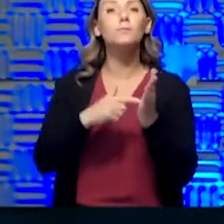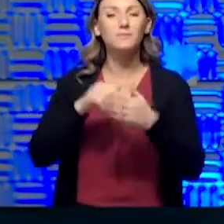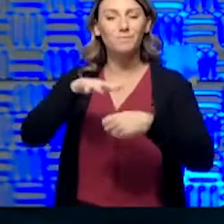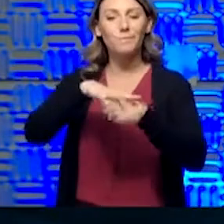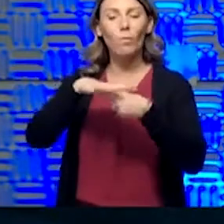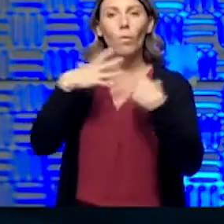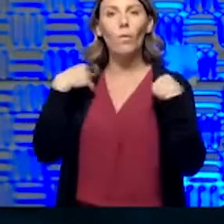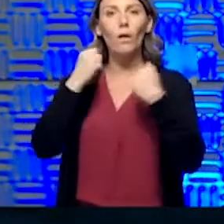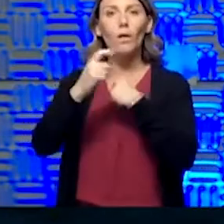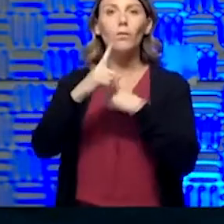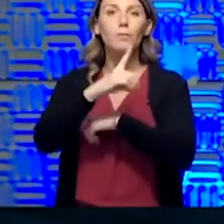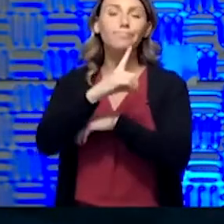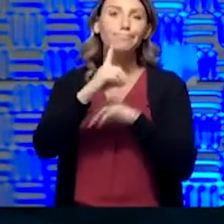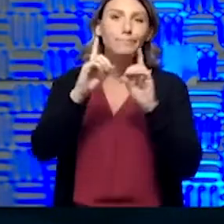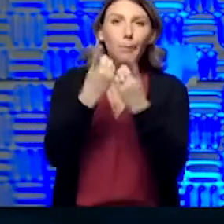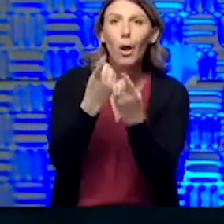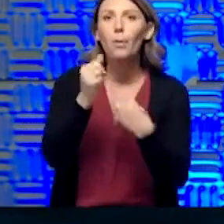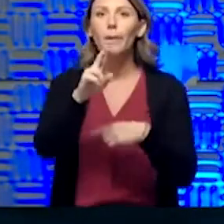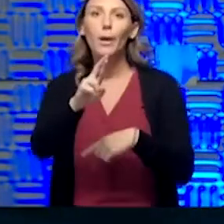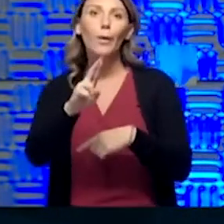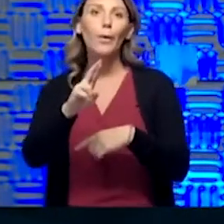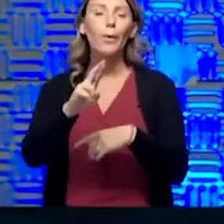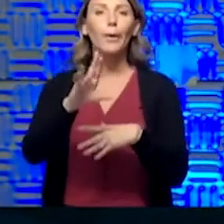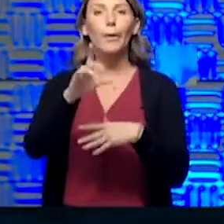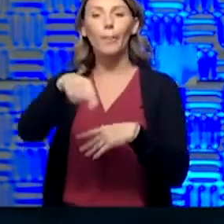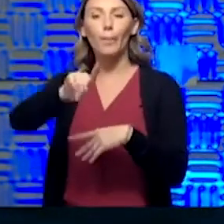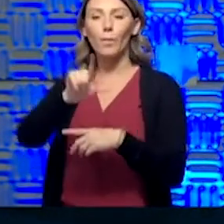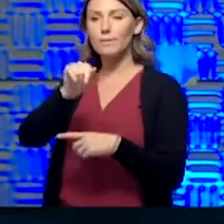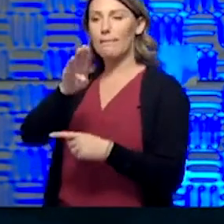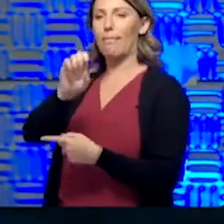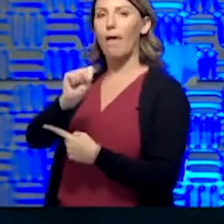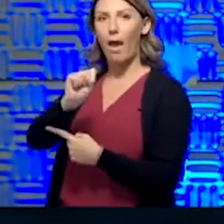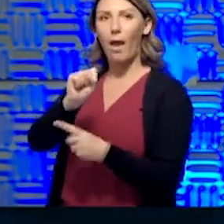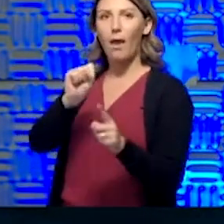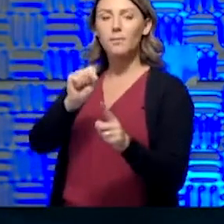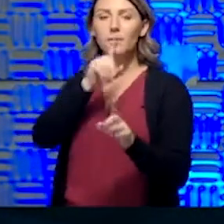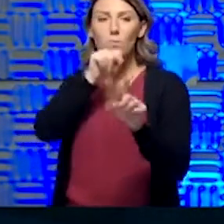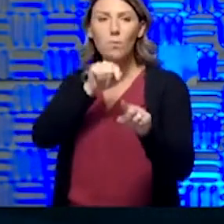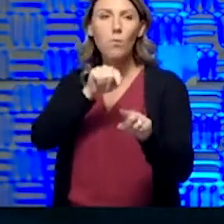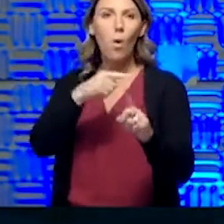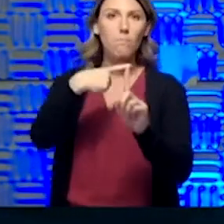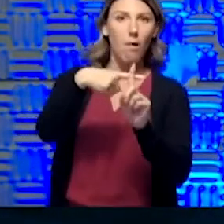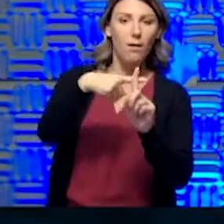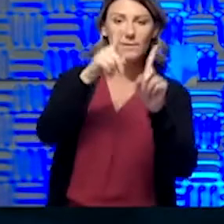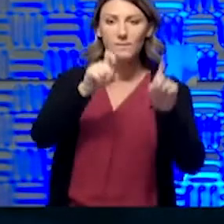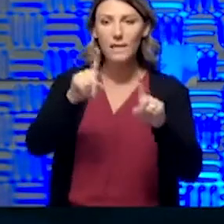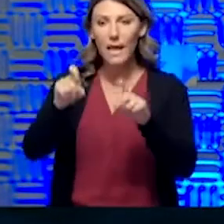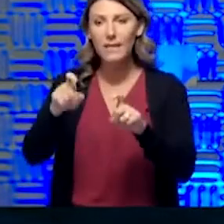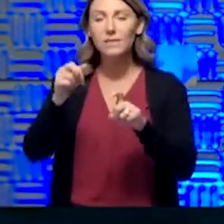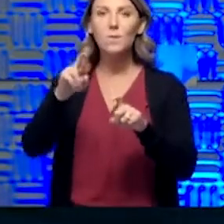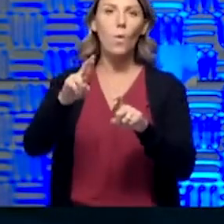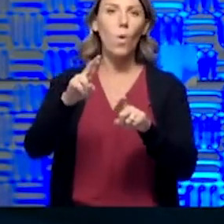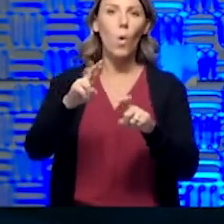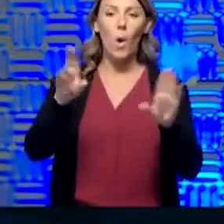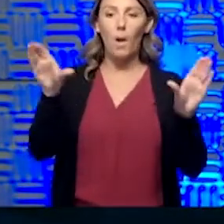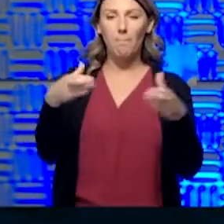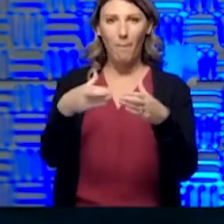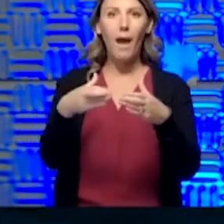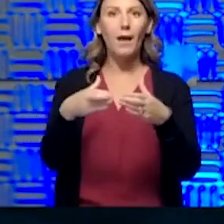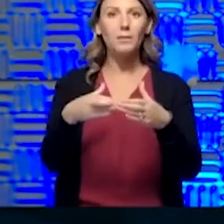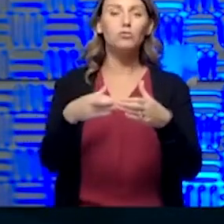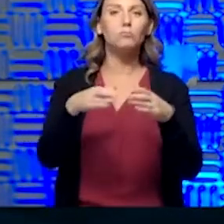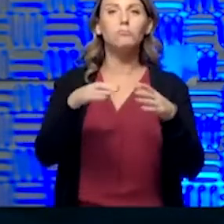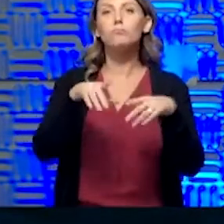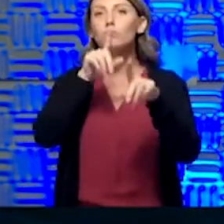departments or the commercial labs don't report positive tests to us right away, or there's batch reporting, and they'll come in peaks